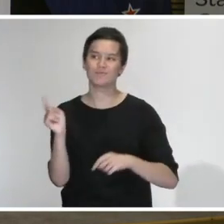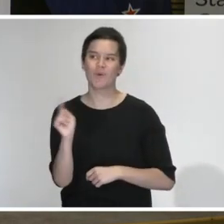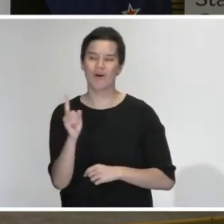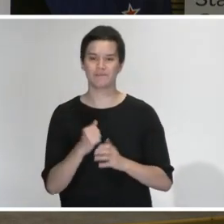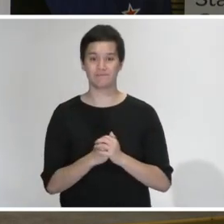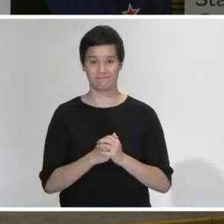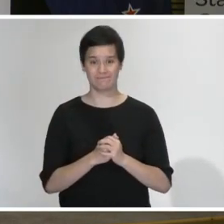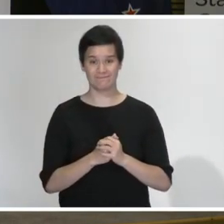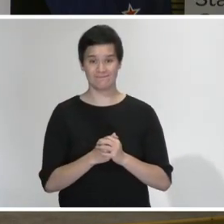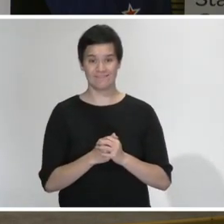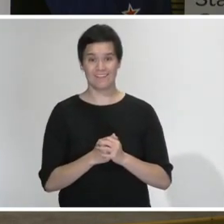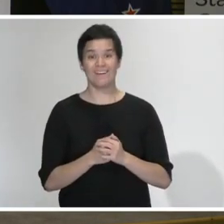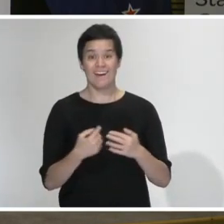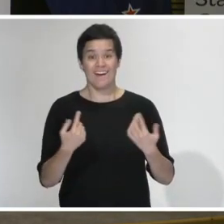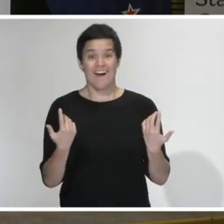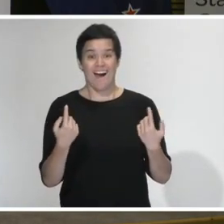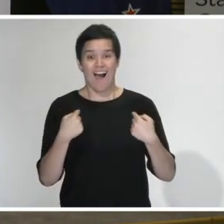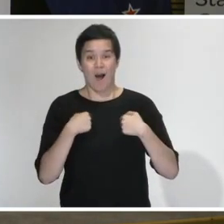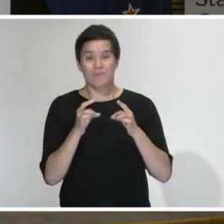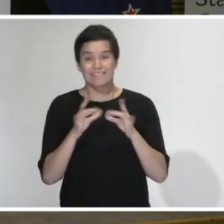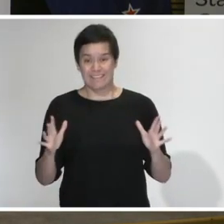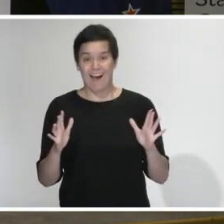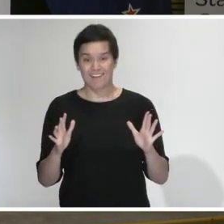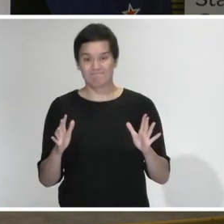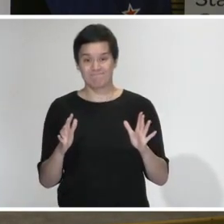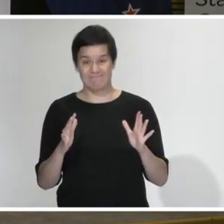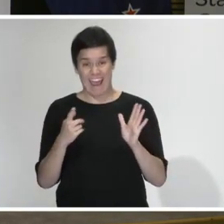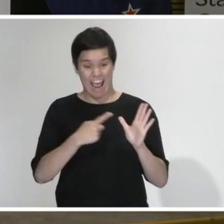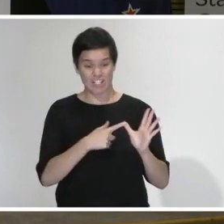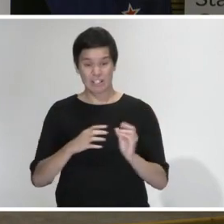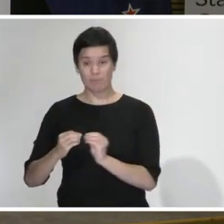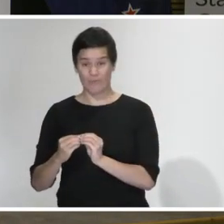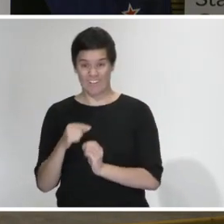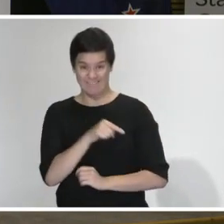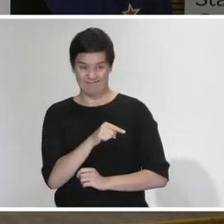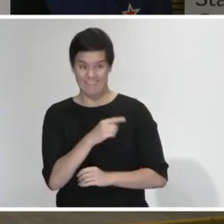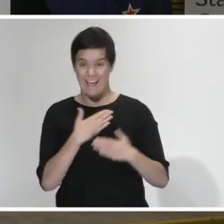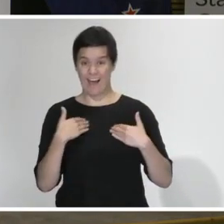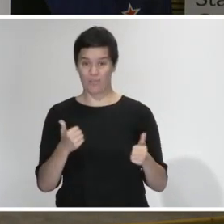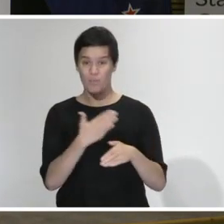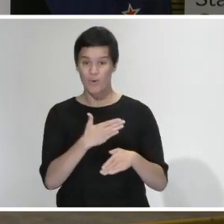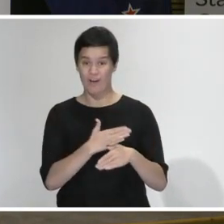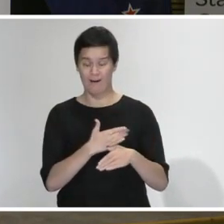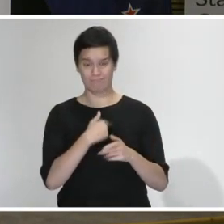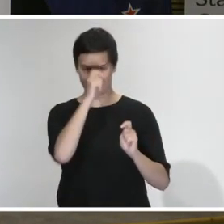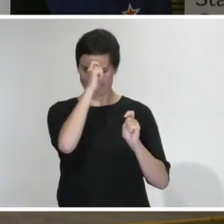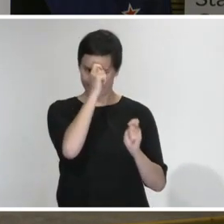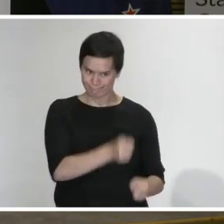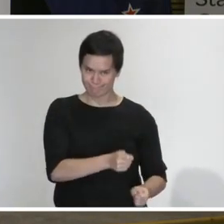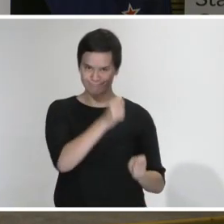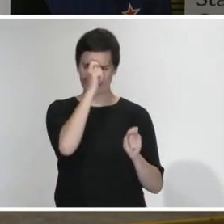Well look, if I could start, because you're one of them. And so really we should be paying tribute to Dr Bloomfield as much as we should, everyone.